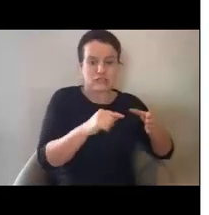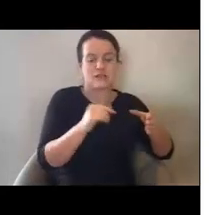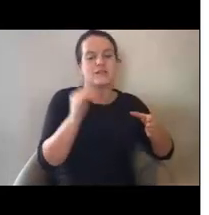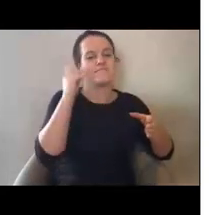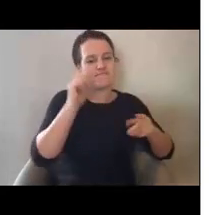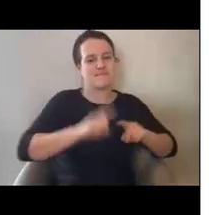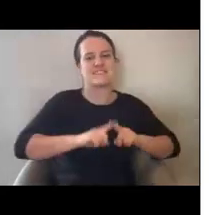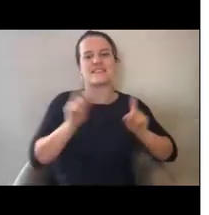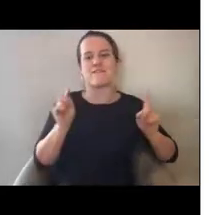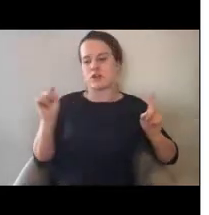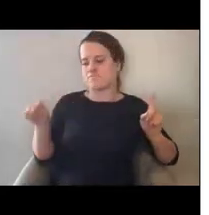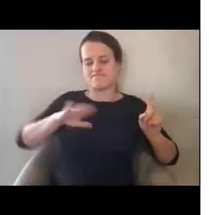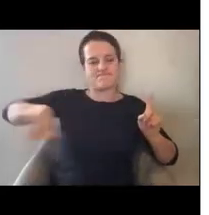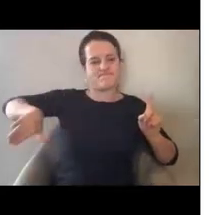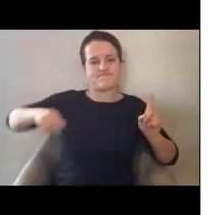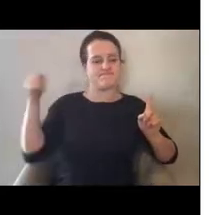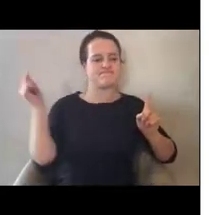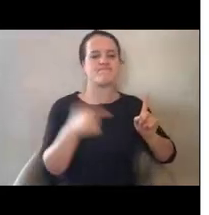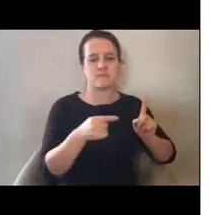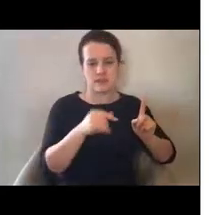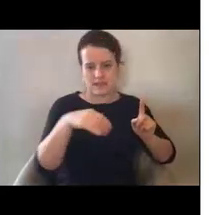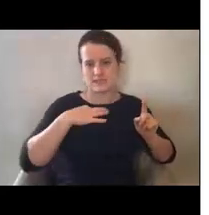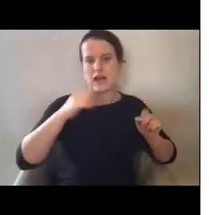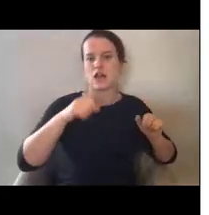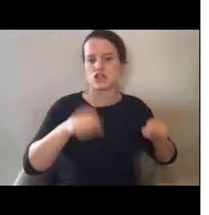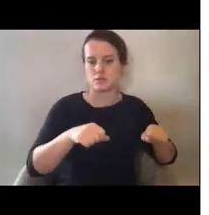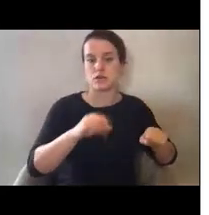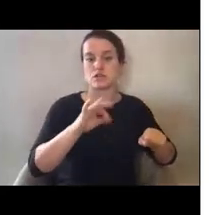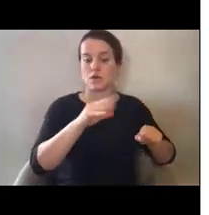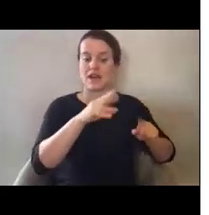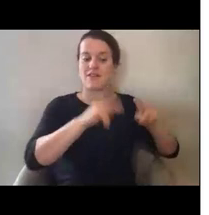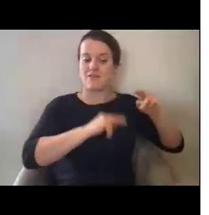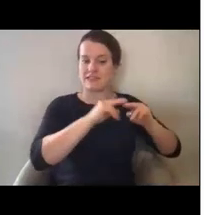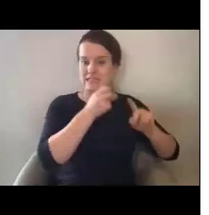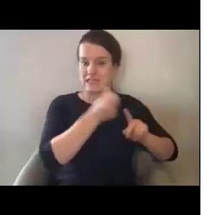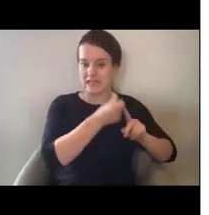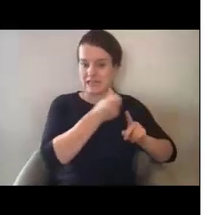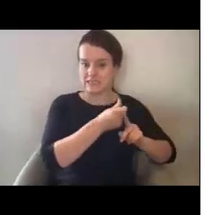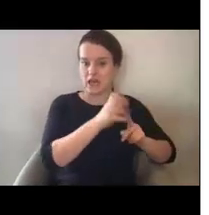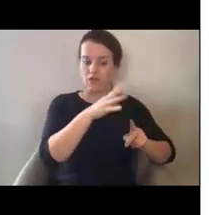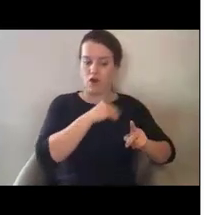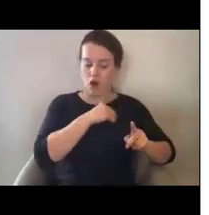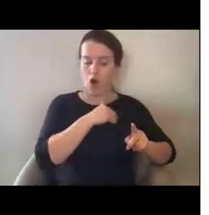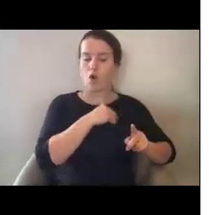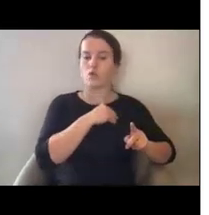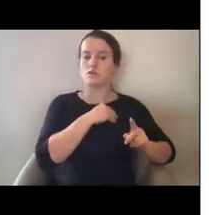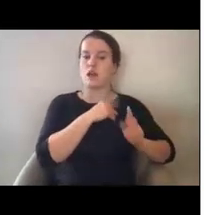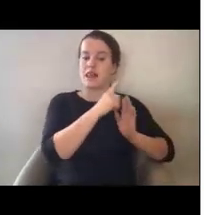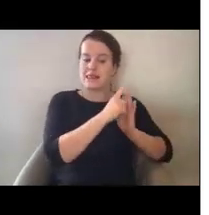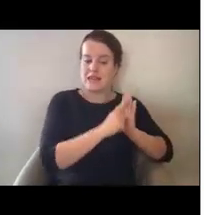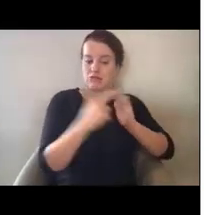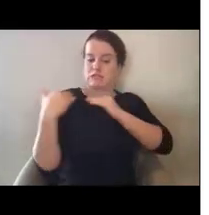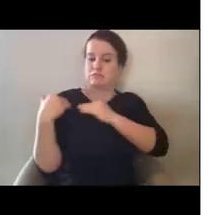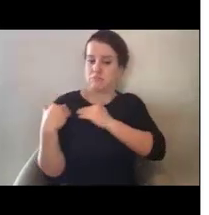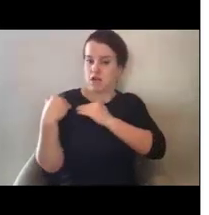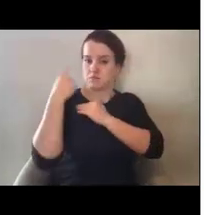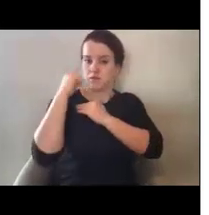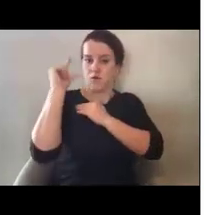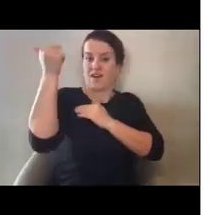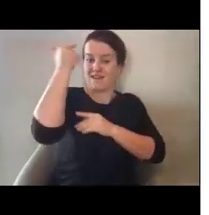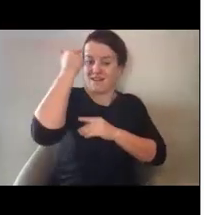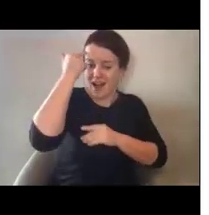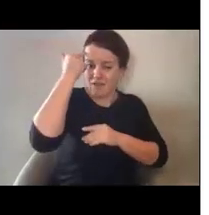is not the same. And so as long as the facility is owned by and the legal responsibility of a